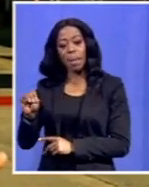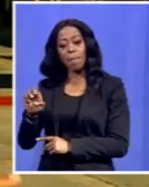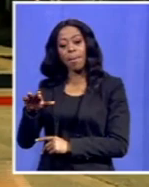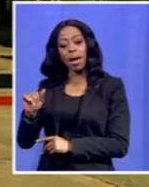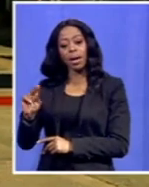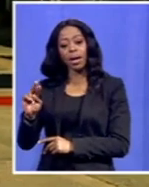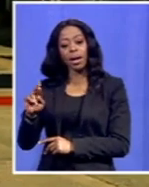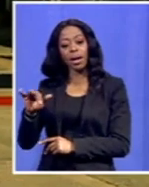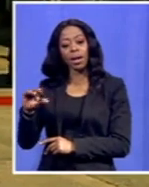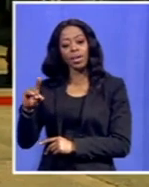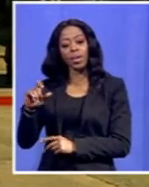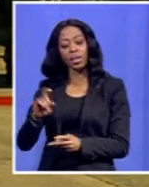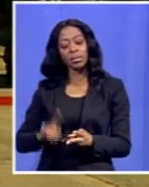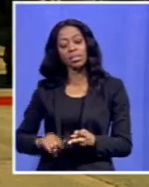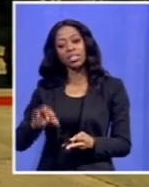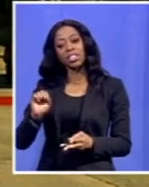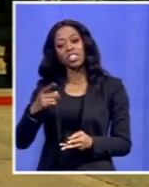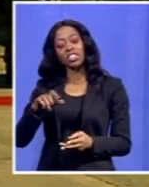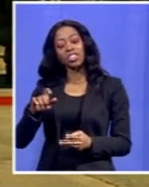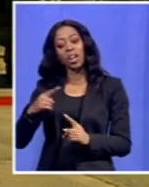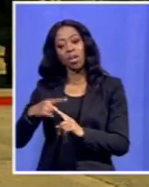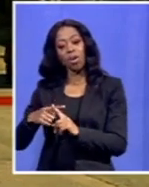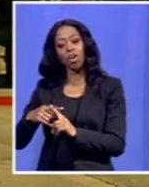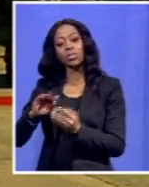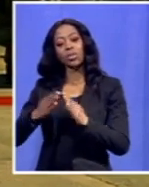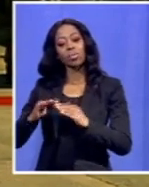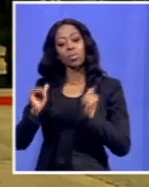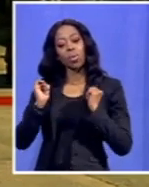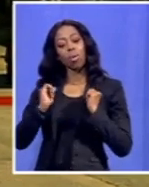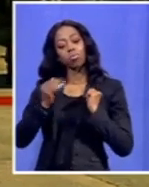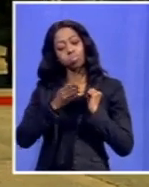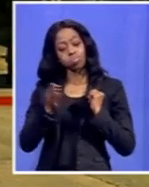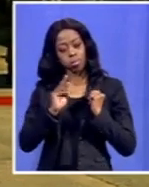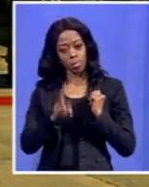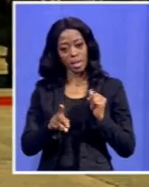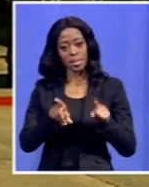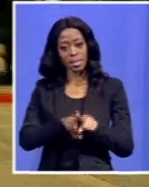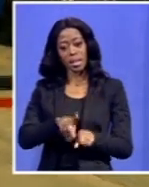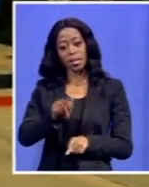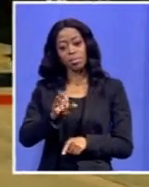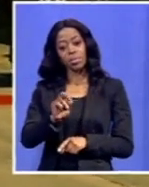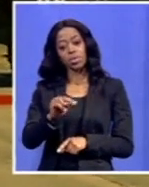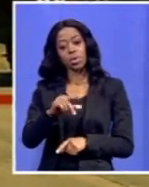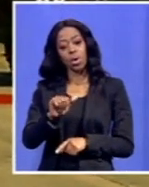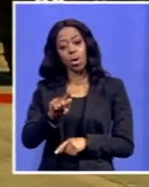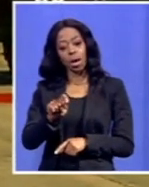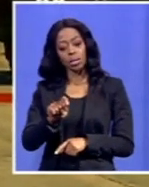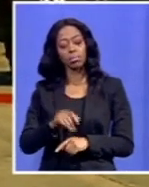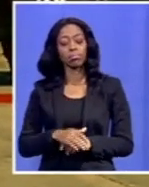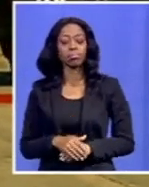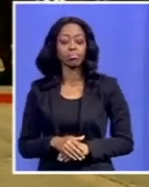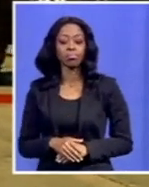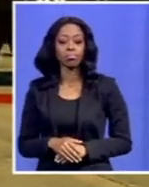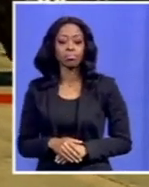and Shell Cross Community Hall. We will be going there. Yes. And Tongat also. Part of Tongat.